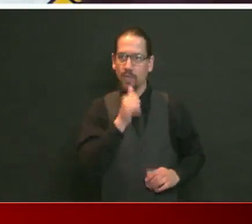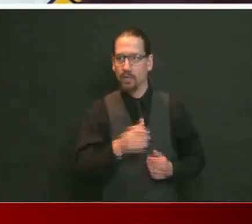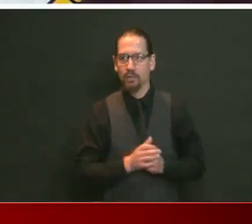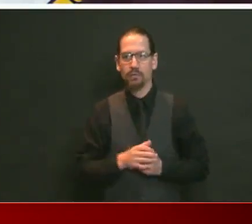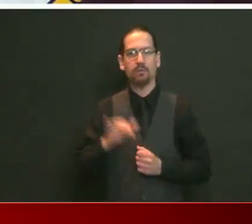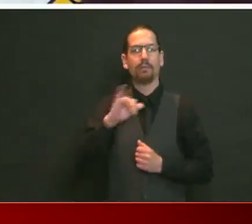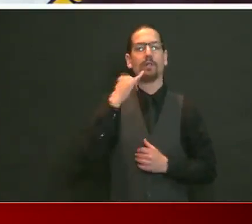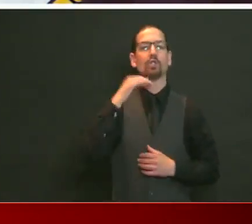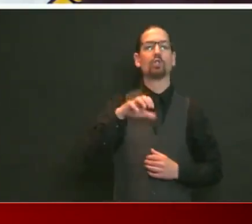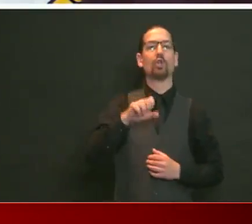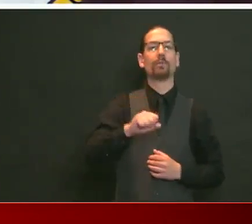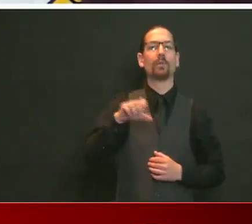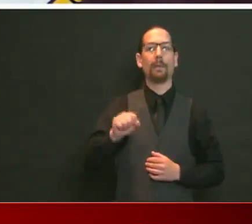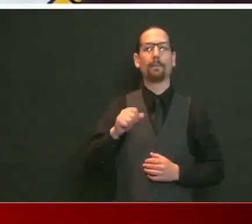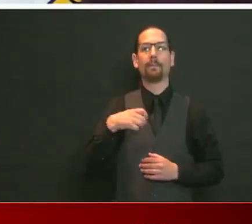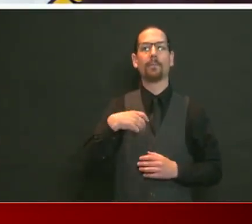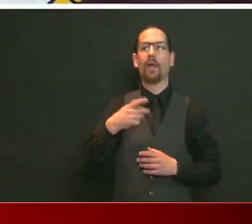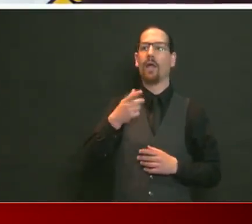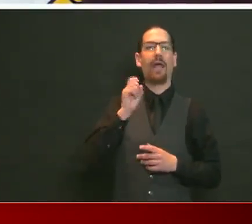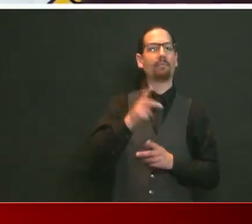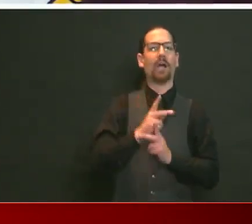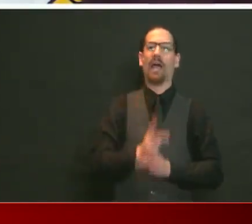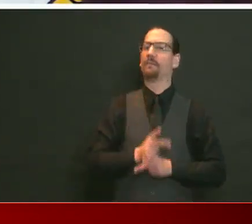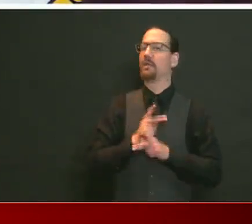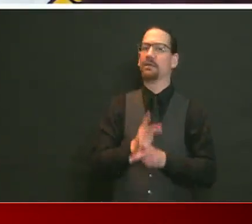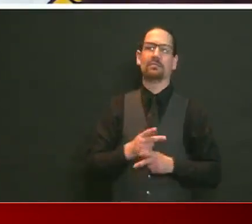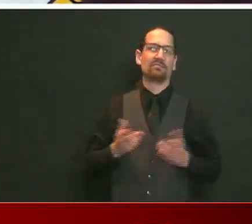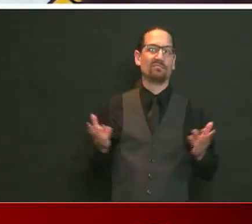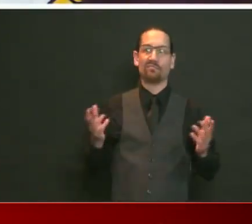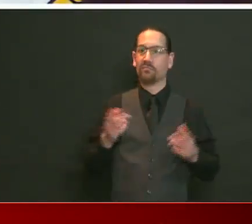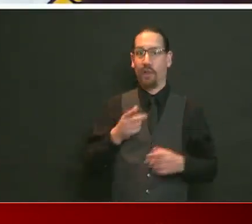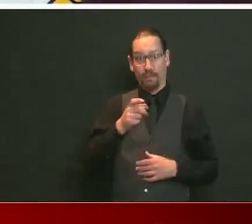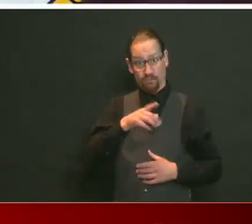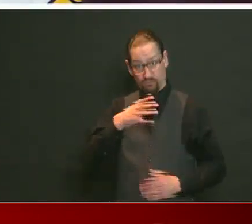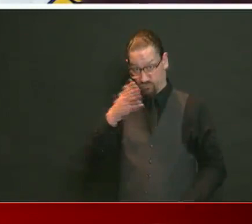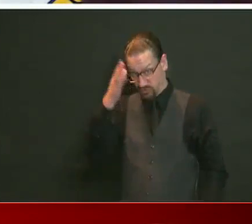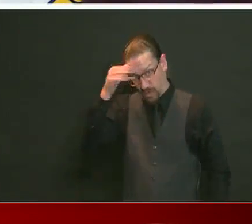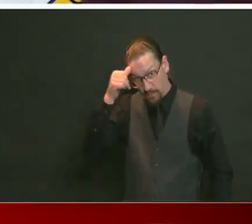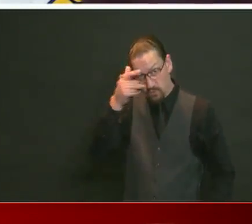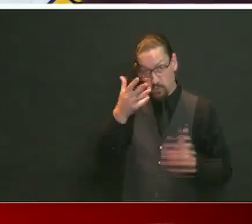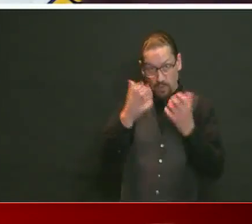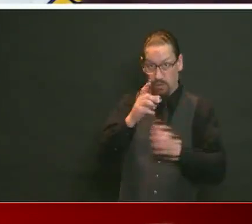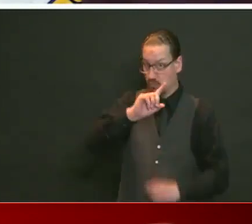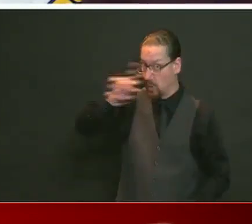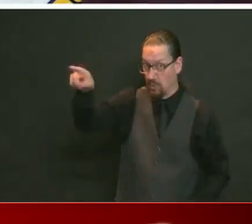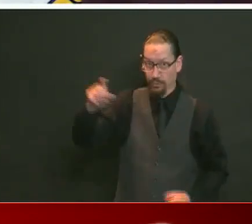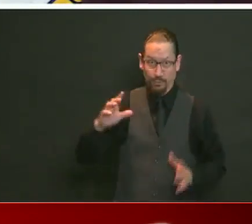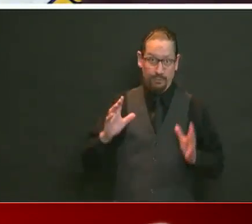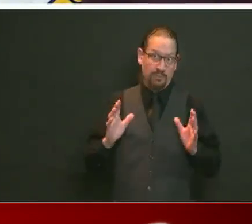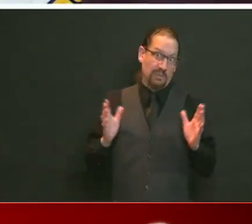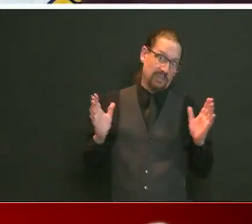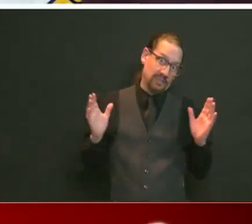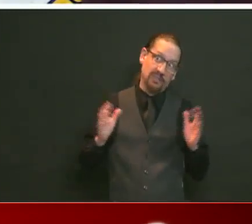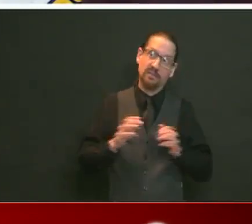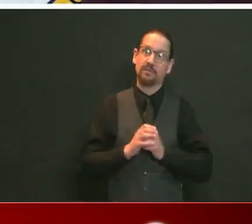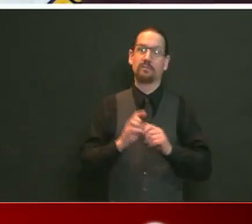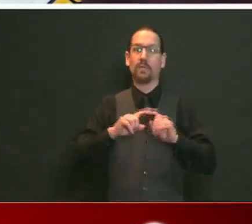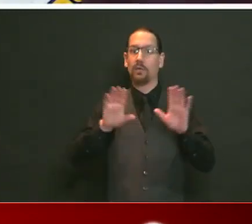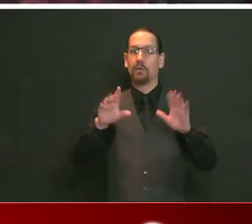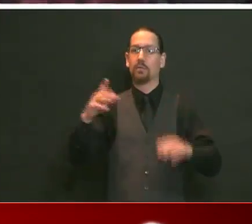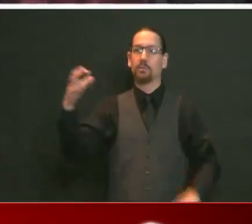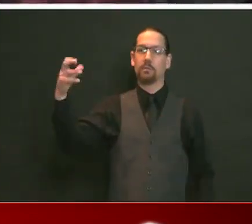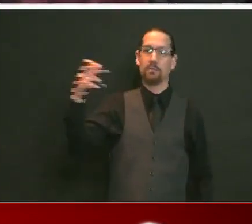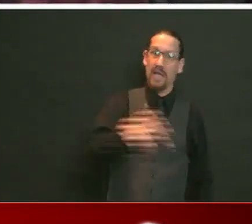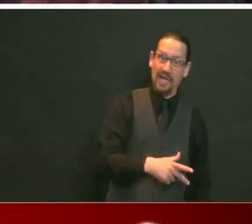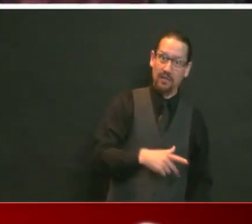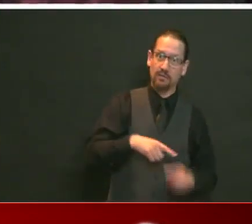Just be careful and, you know, come home and in Rhode Island, follow the rules of Rhode Island. And just a quick follow-up on that.